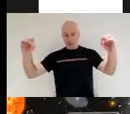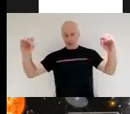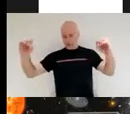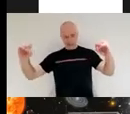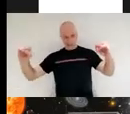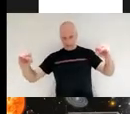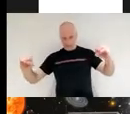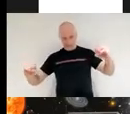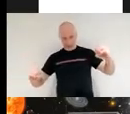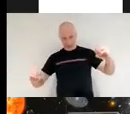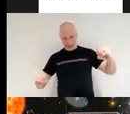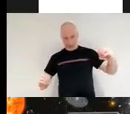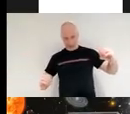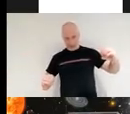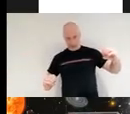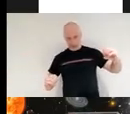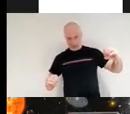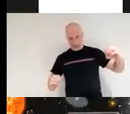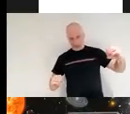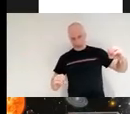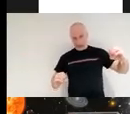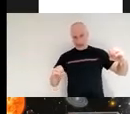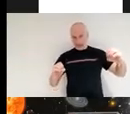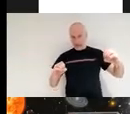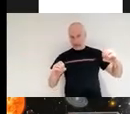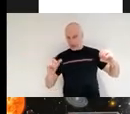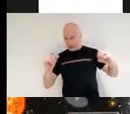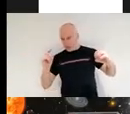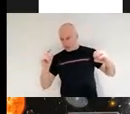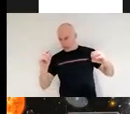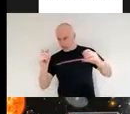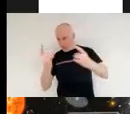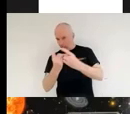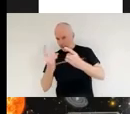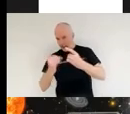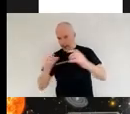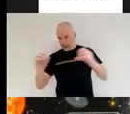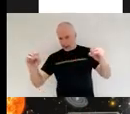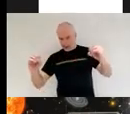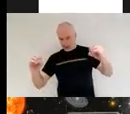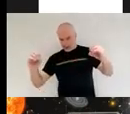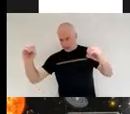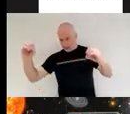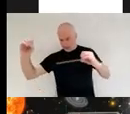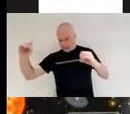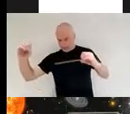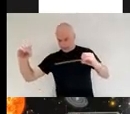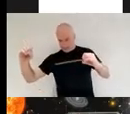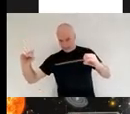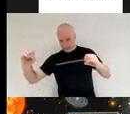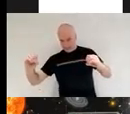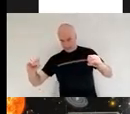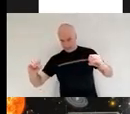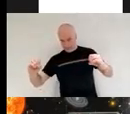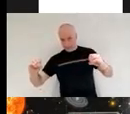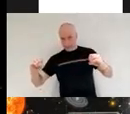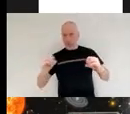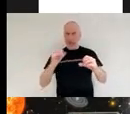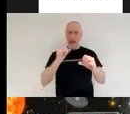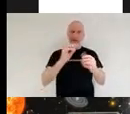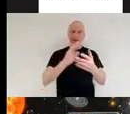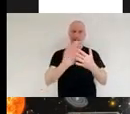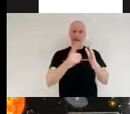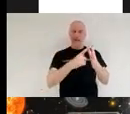that it wouldn't take much to push it off course and have it start to lag behind it's going to enter into what we call a halo orbit